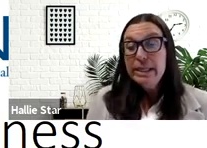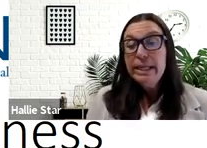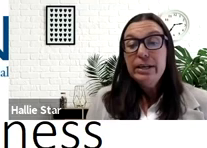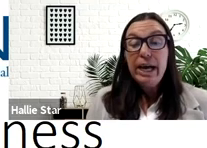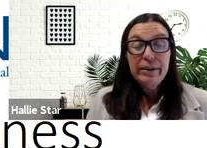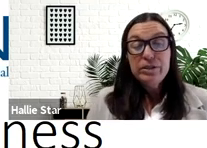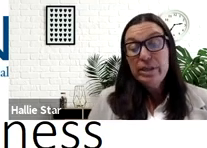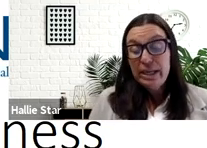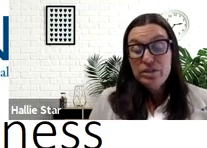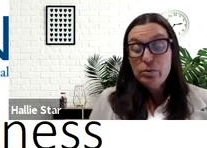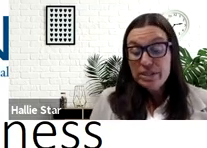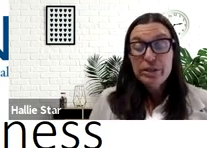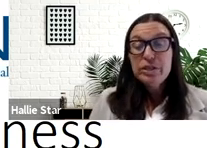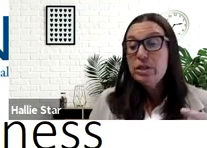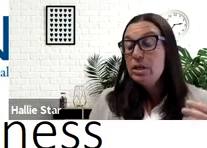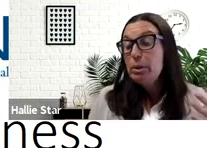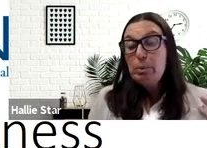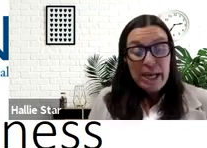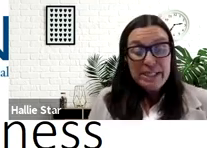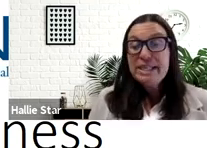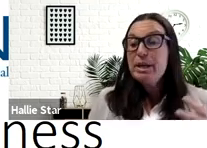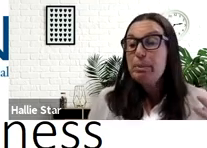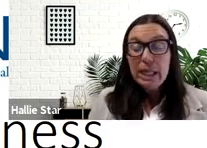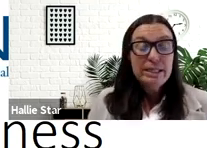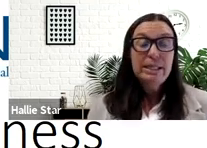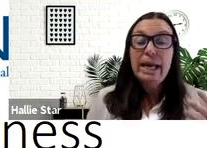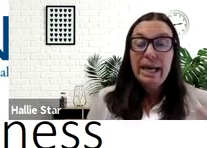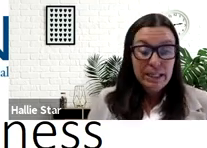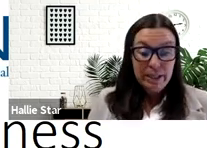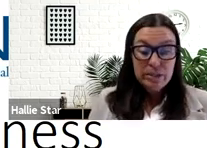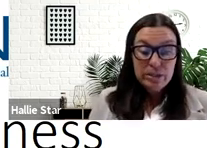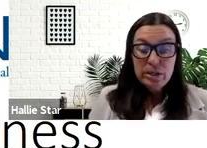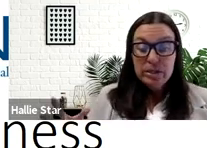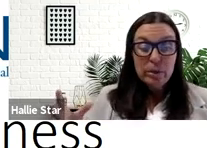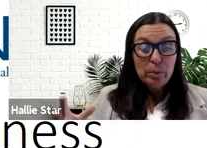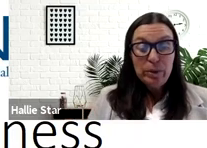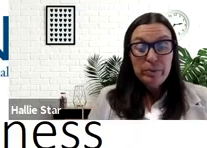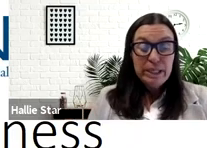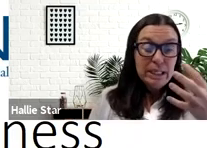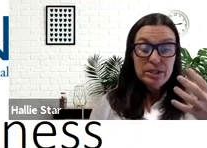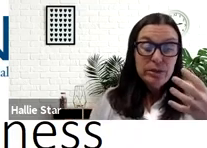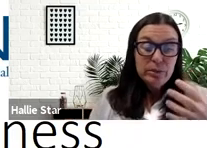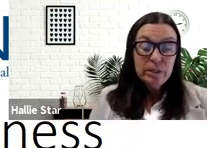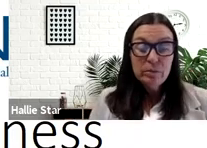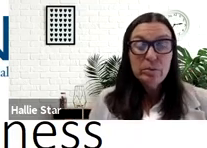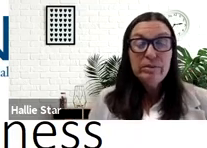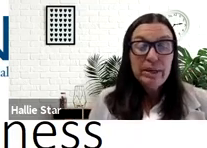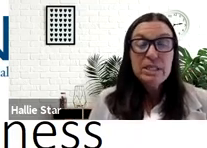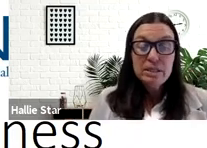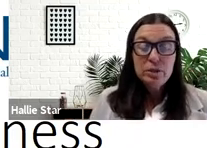in higher education research, practice, policy, and leaders. So, we really need to